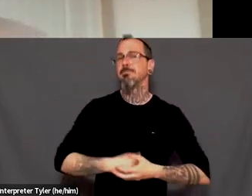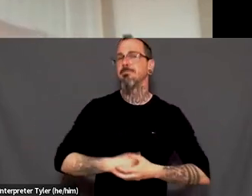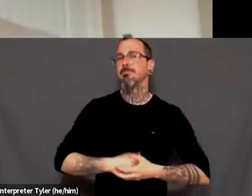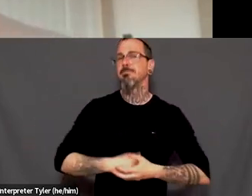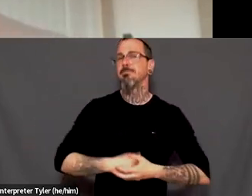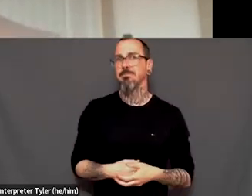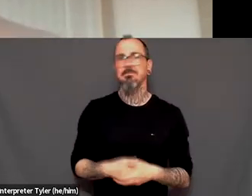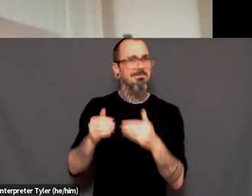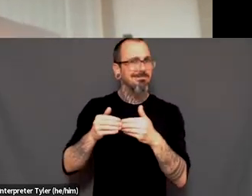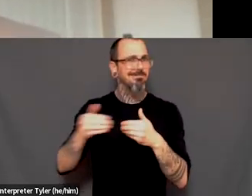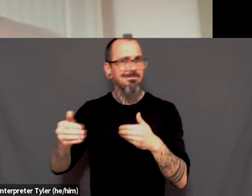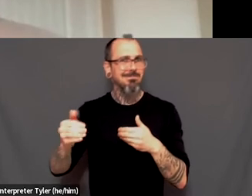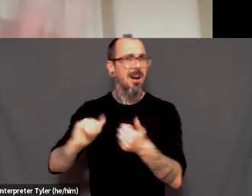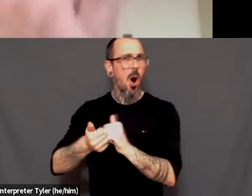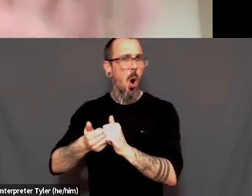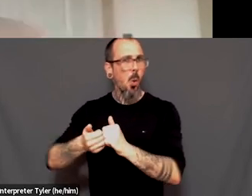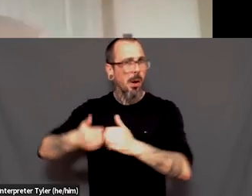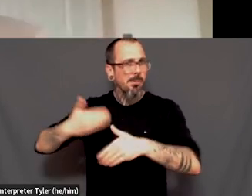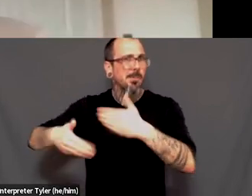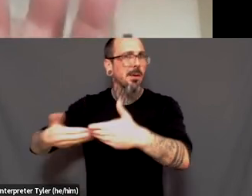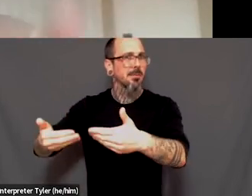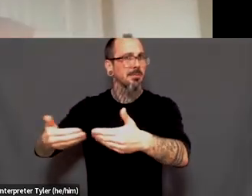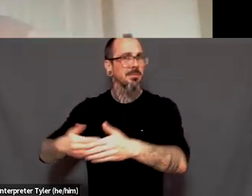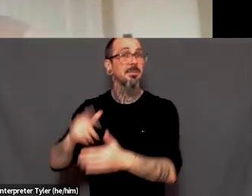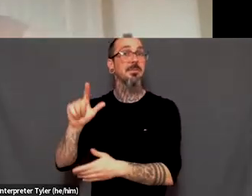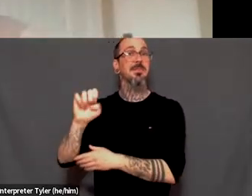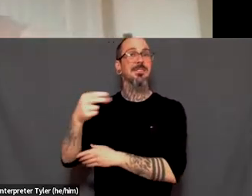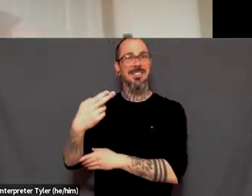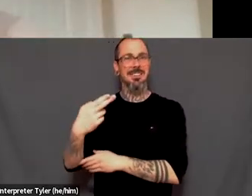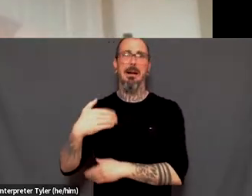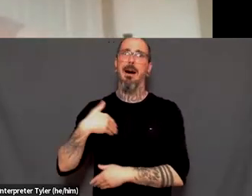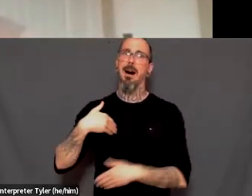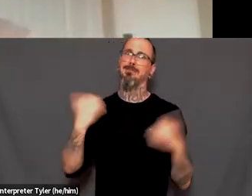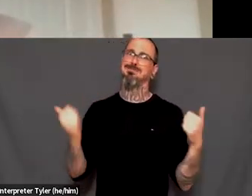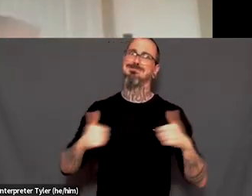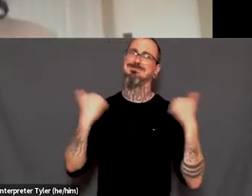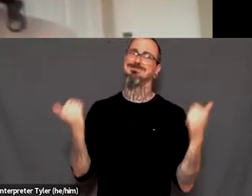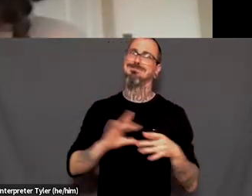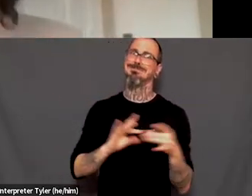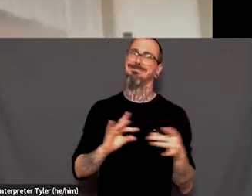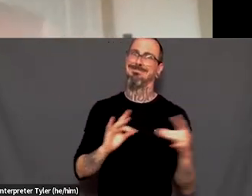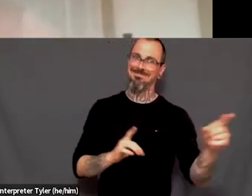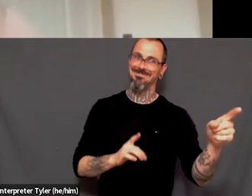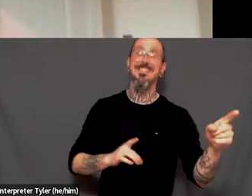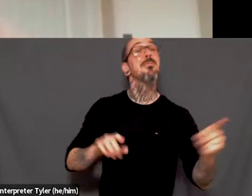create next steps for this? I know Lee has a lot to say about that. And, but I'm also curious about Caitlin.